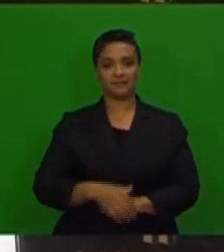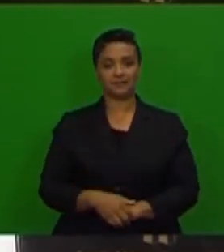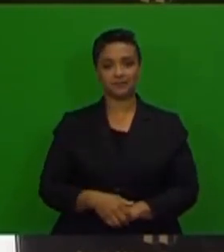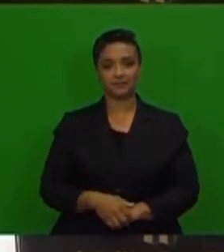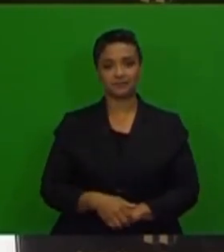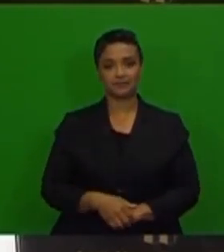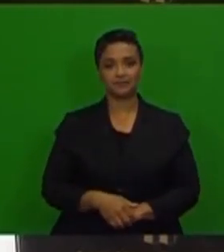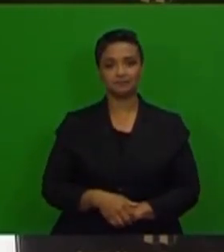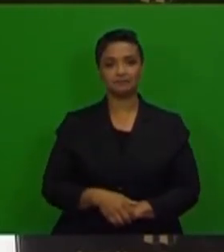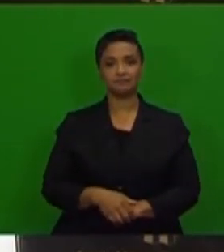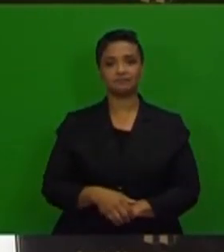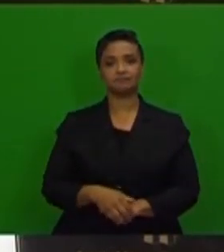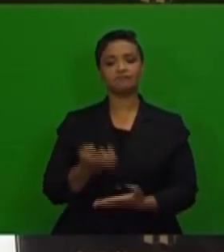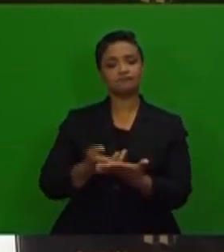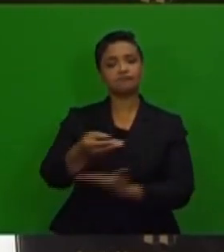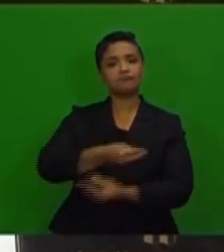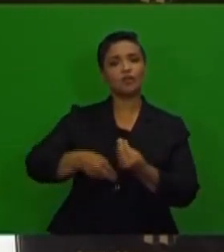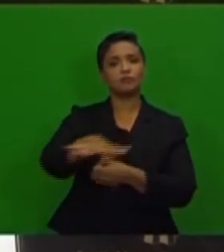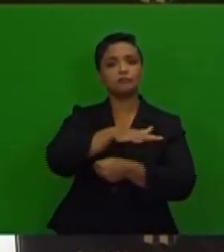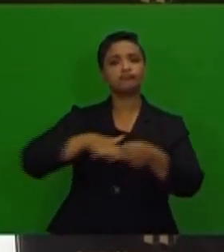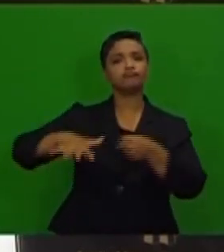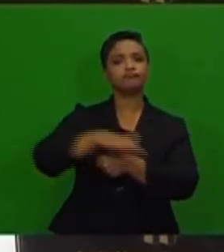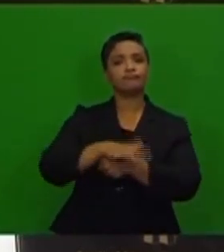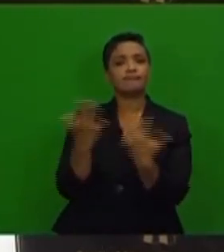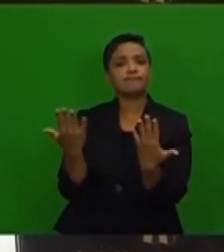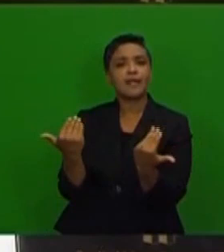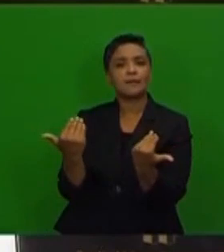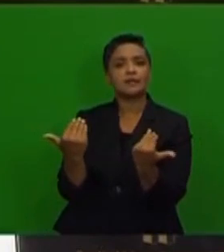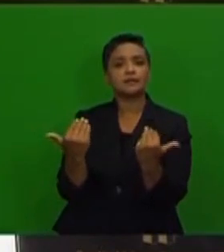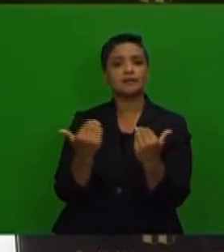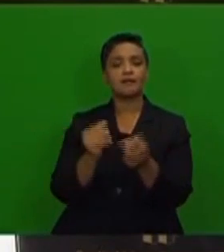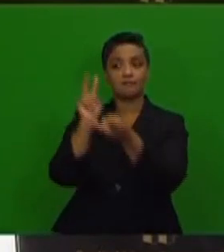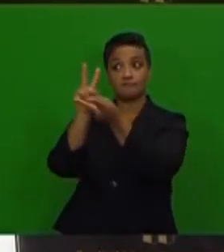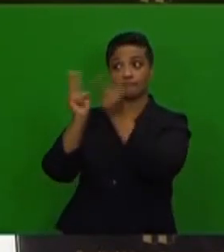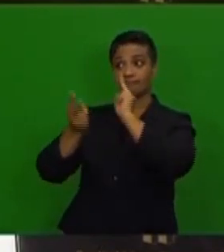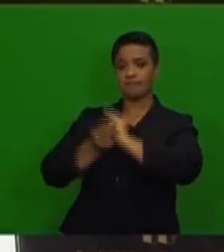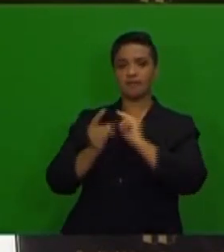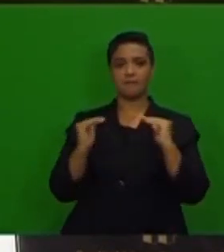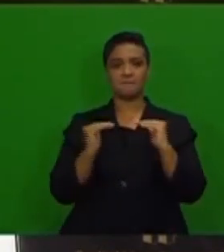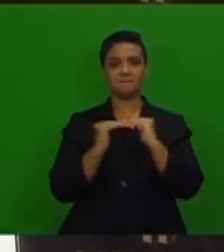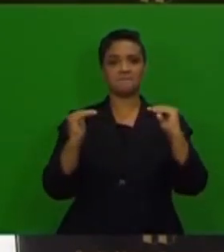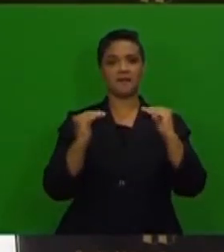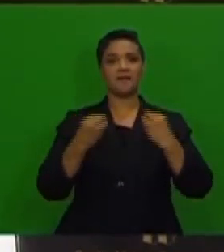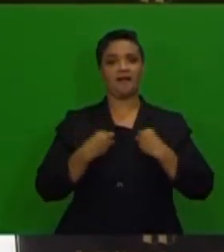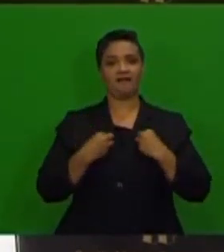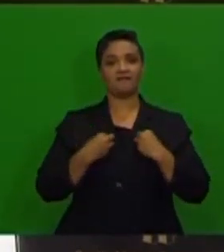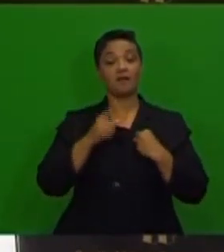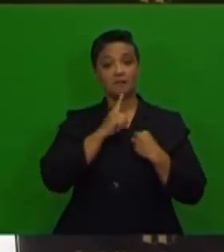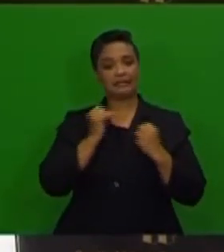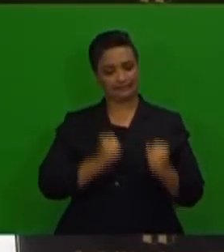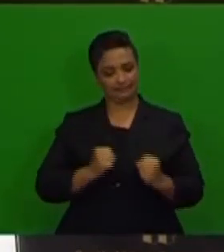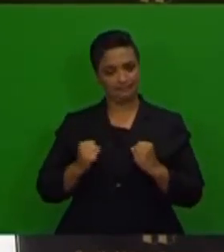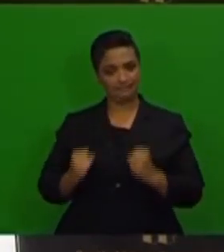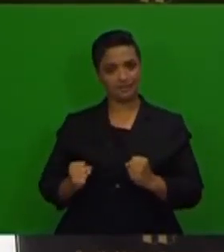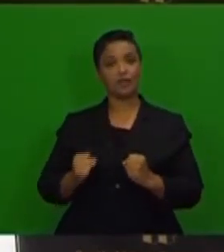respectively. Market-based expectations implicit in the break-even inflation rate, that is the